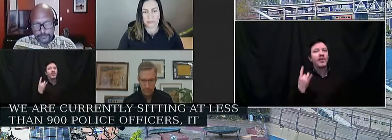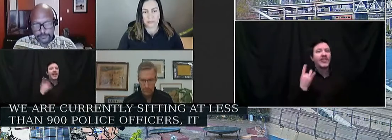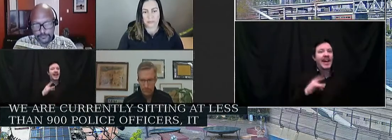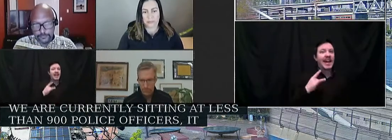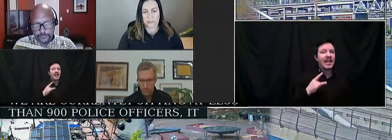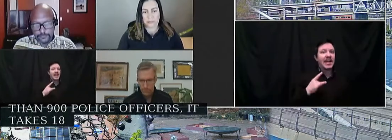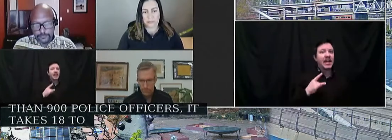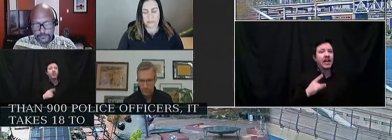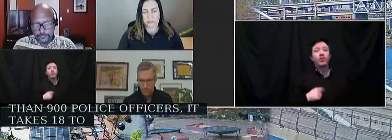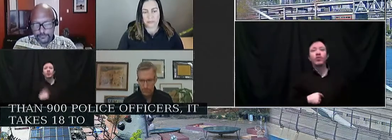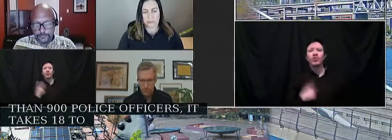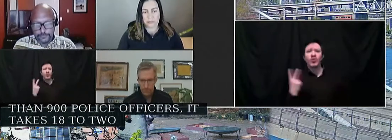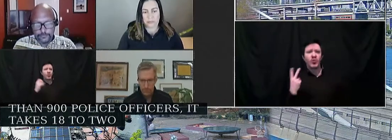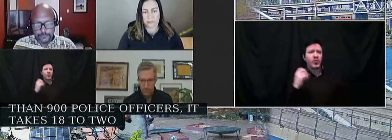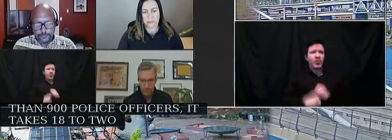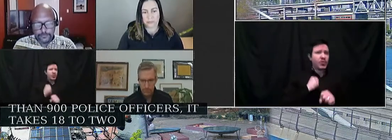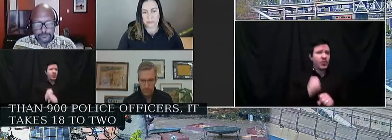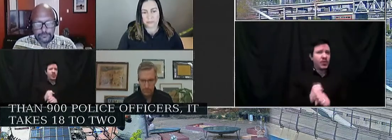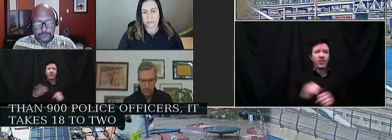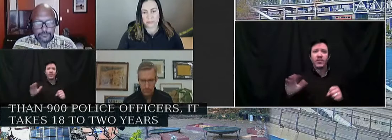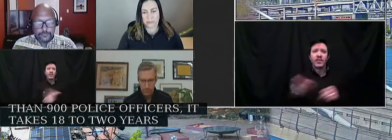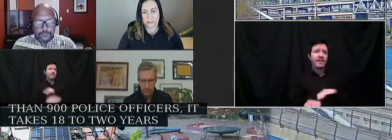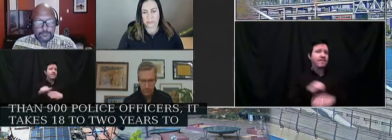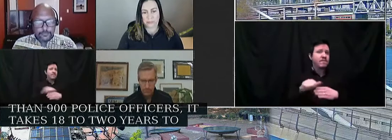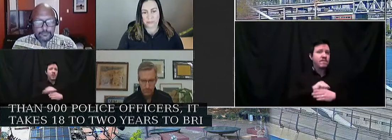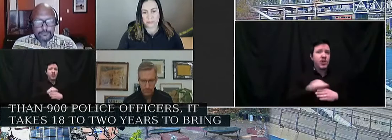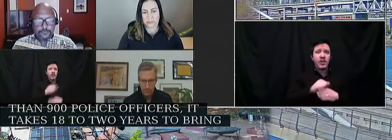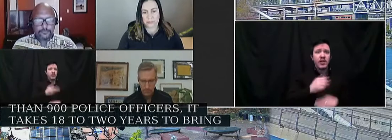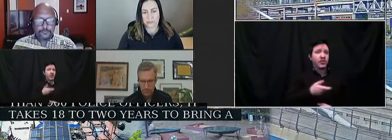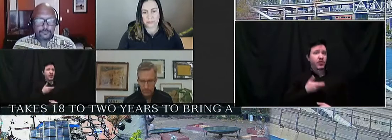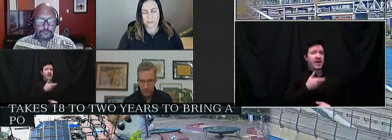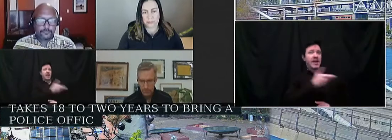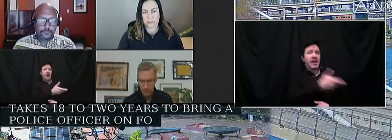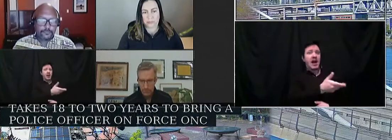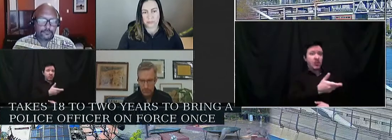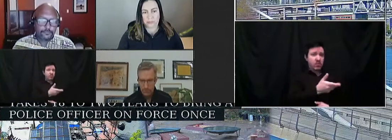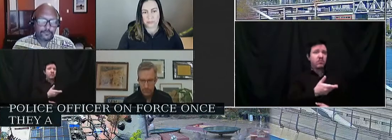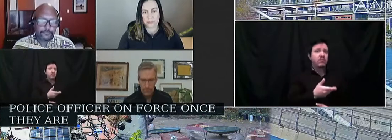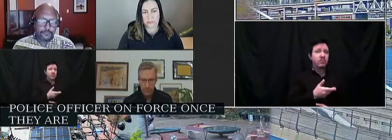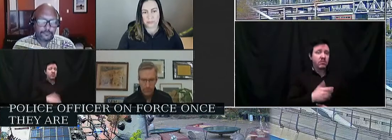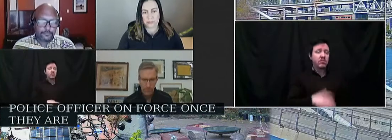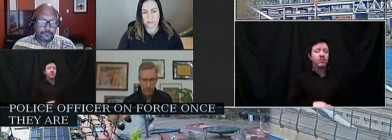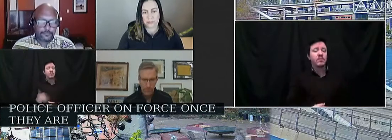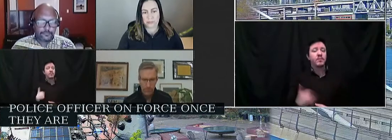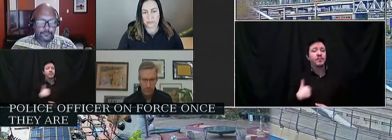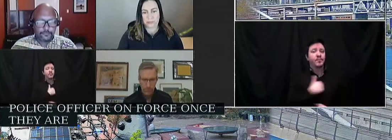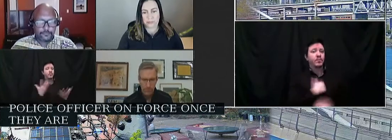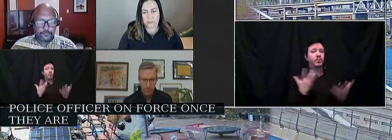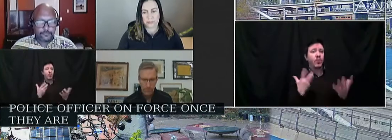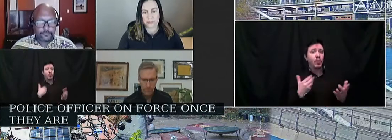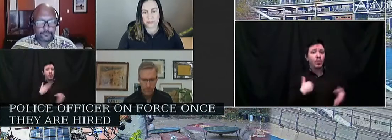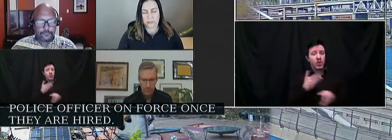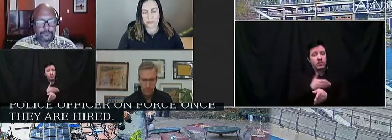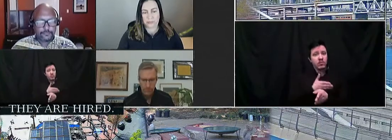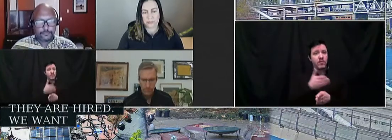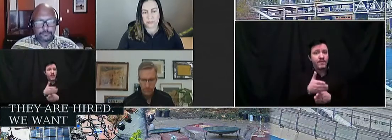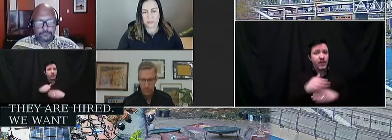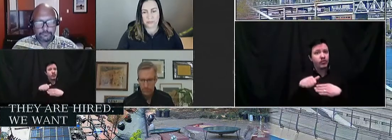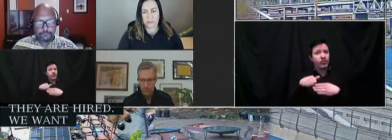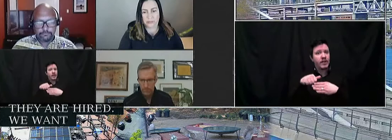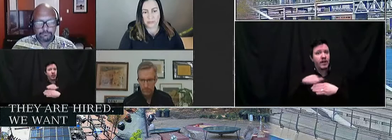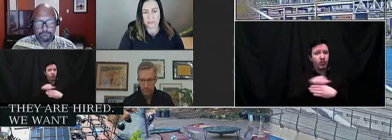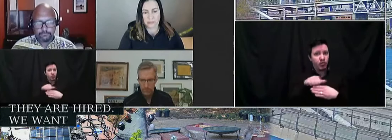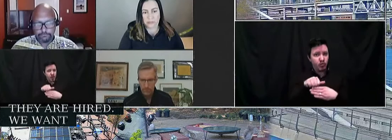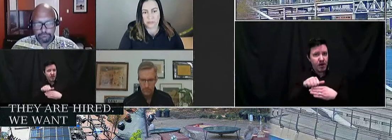bring a police officer on force once they're hired. We want professionally trained,